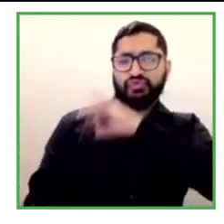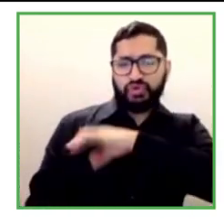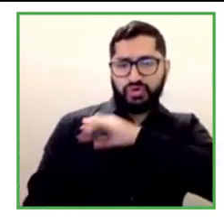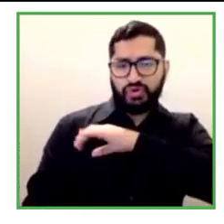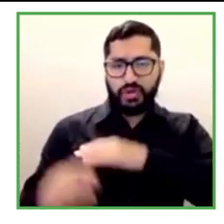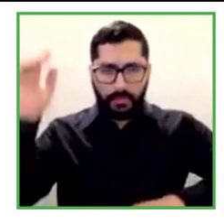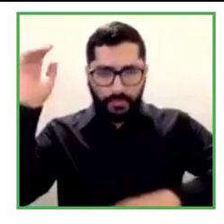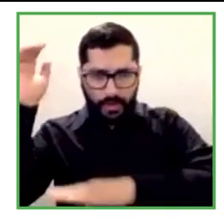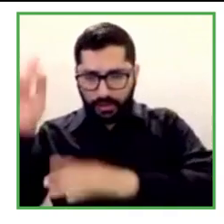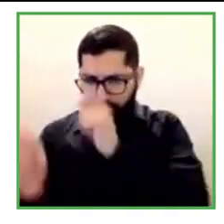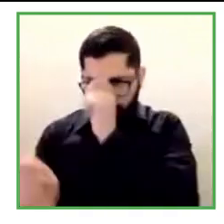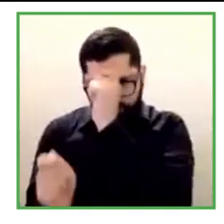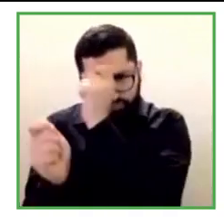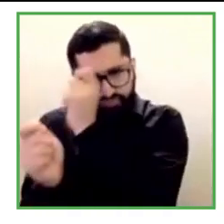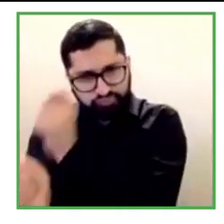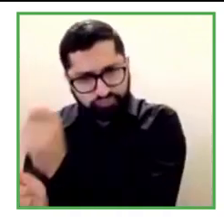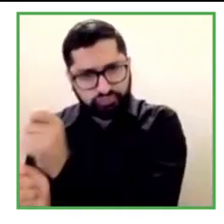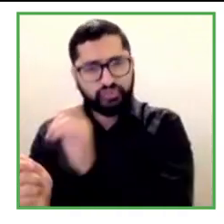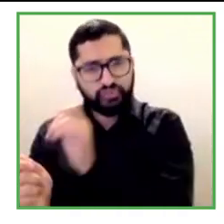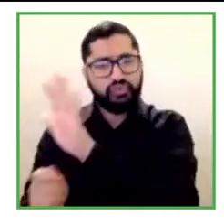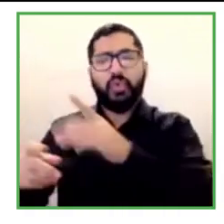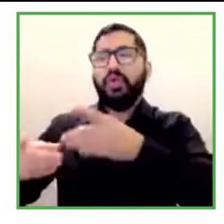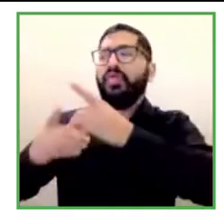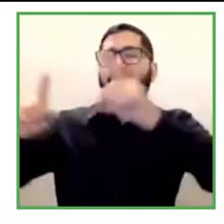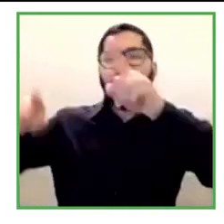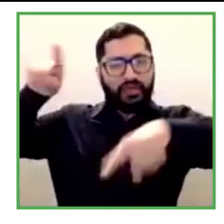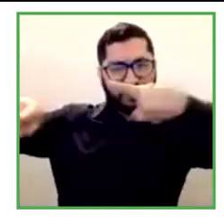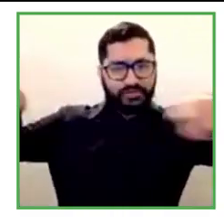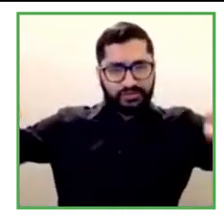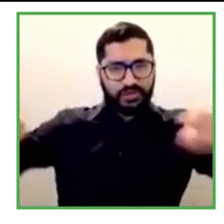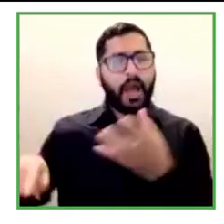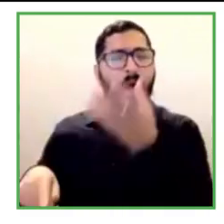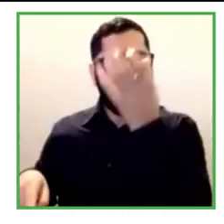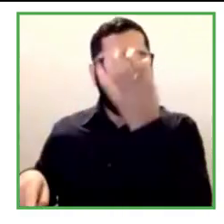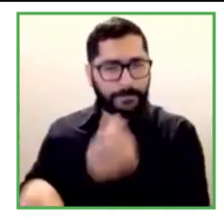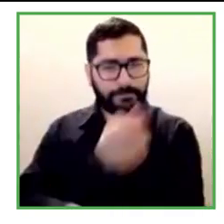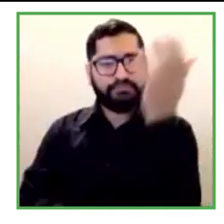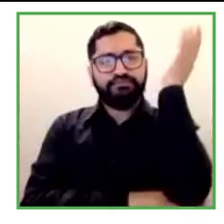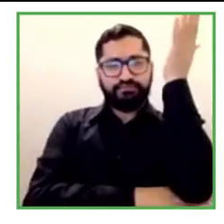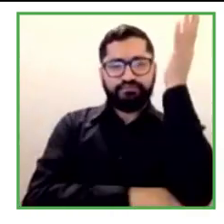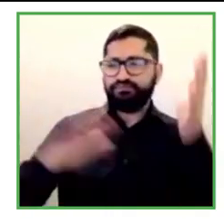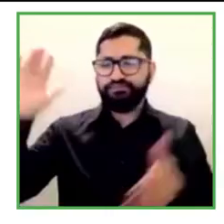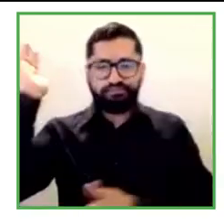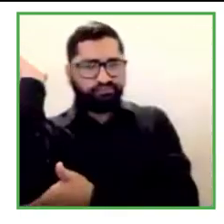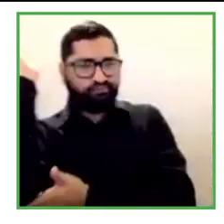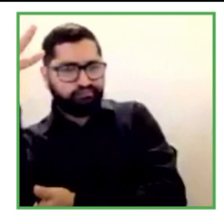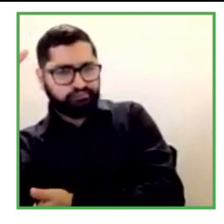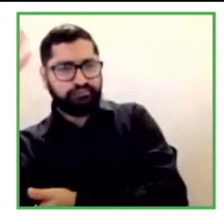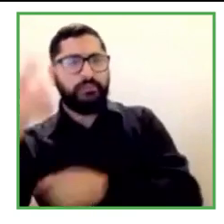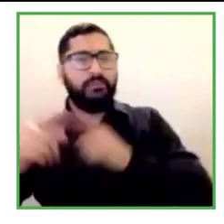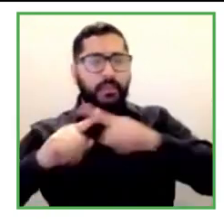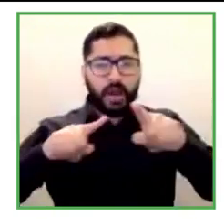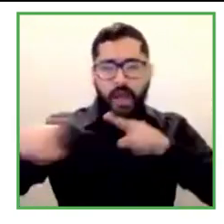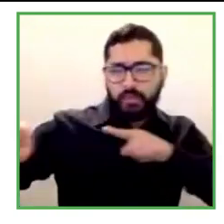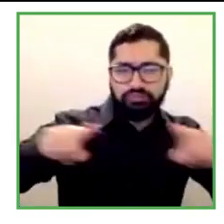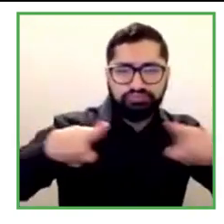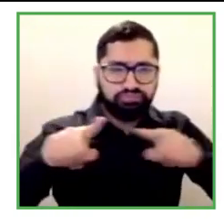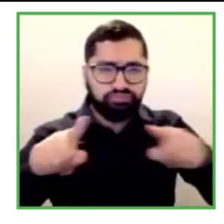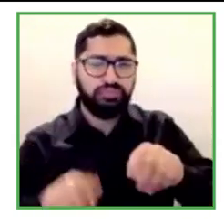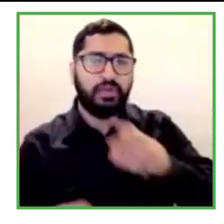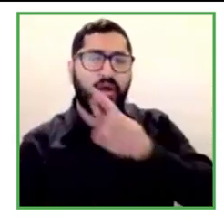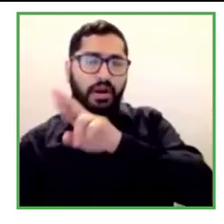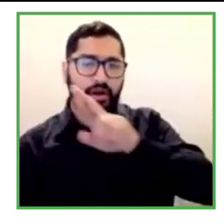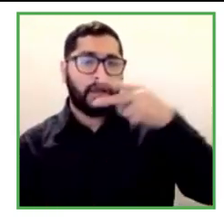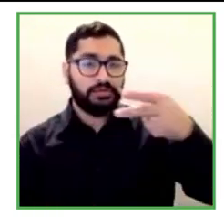ourselves and respects for diversity. We establish panels to be able to manage our human resources and to capture new talent.